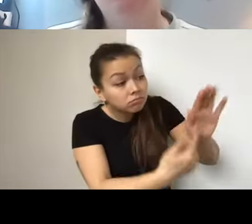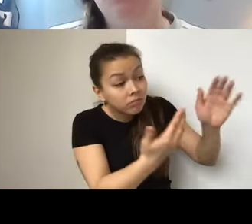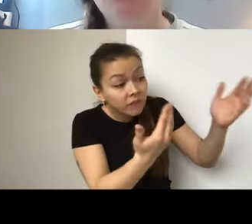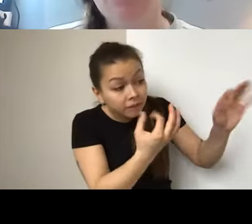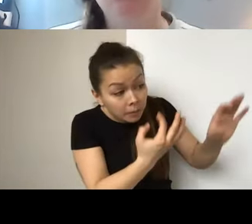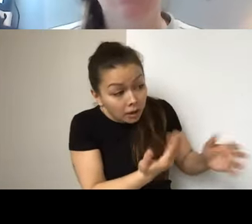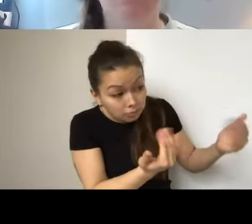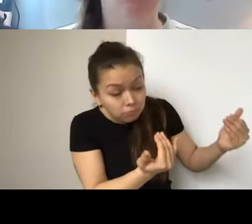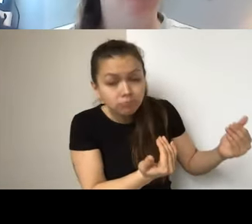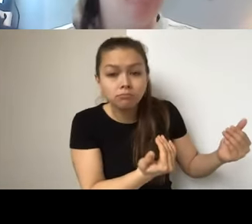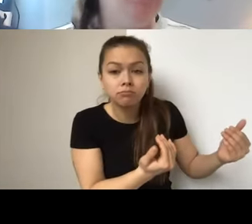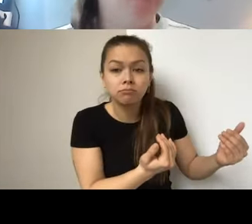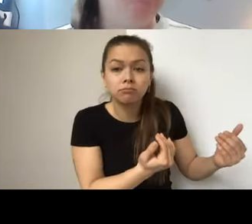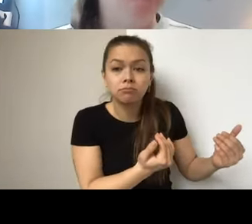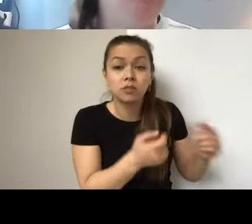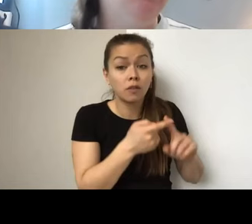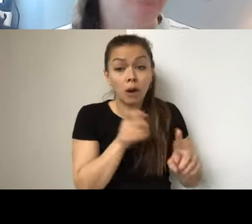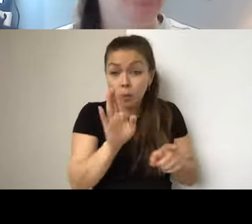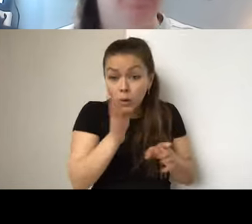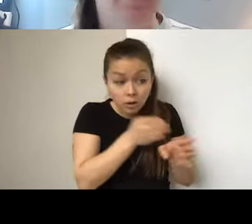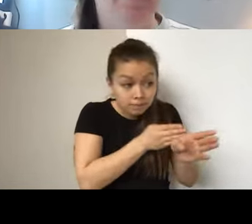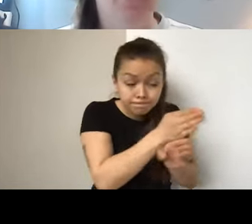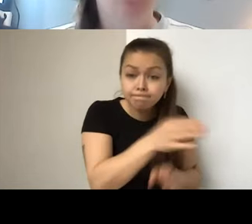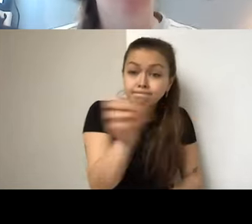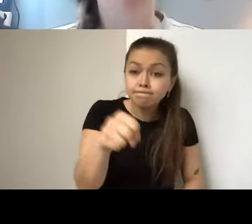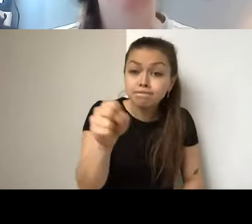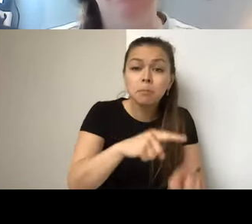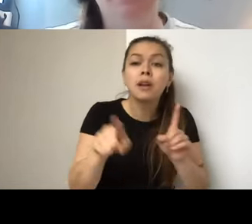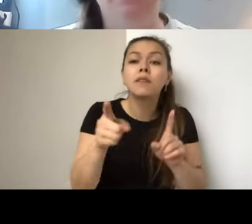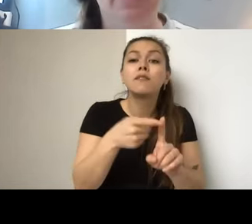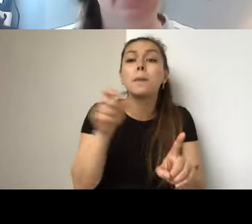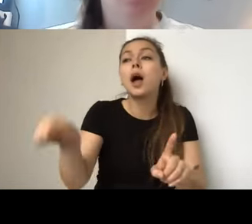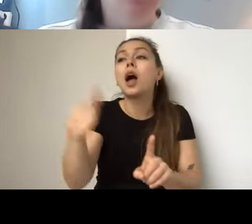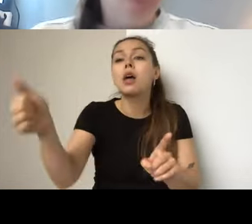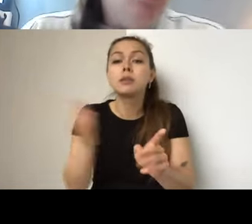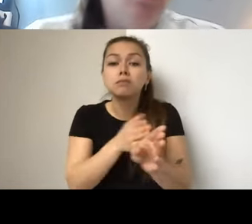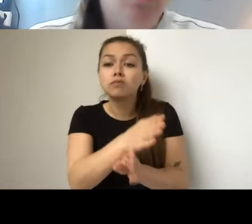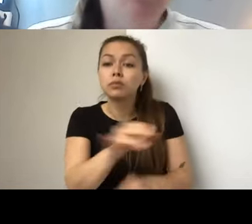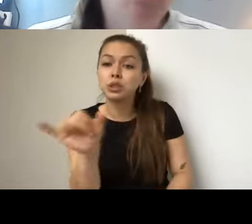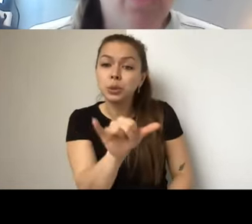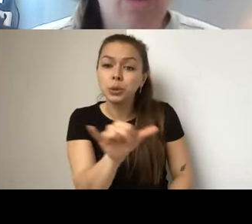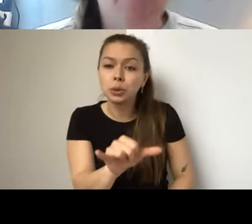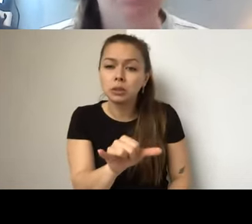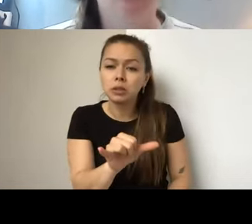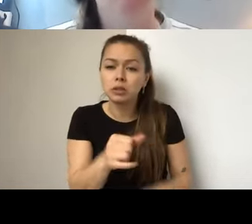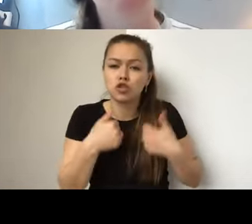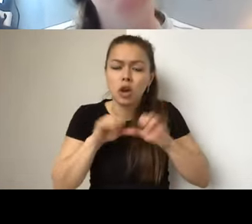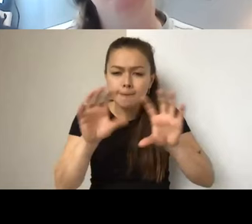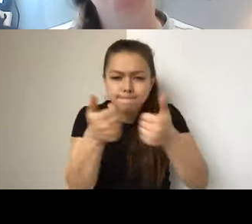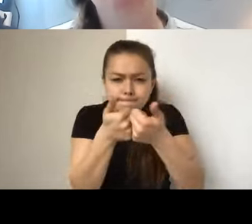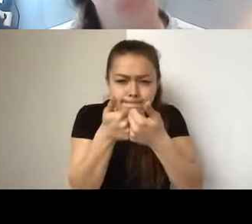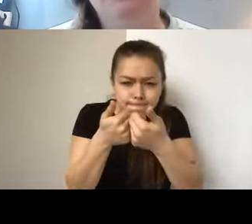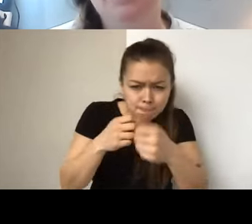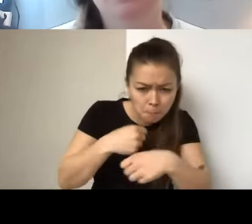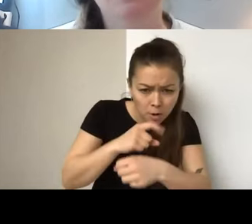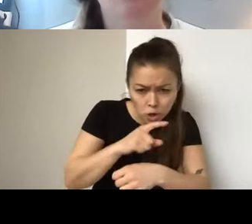of ask you those questions about whether things make sense. Um, whether everything is clear, you know, you want your application to be